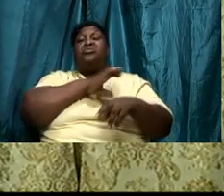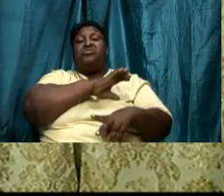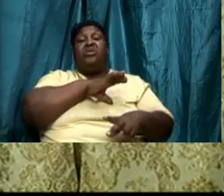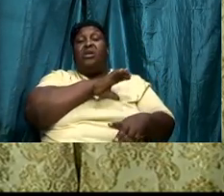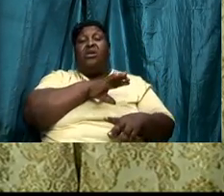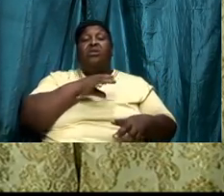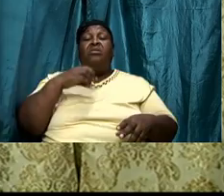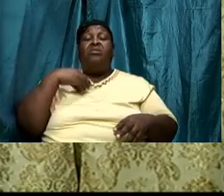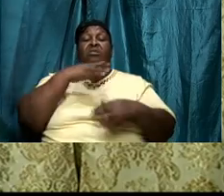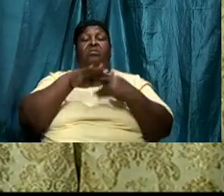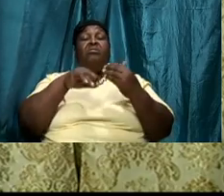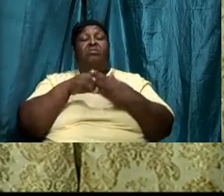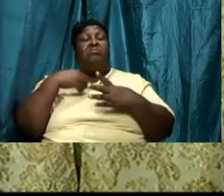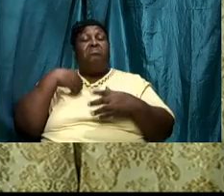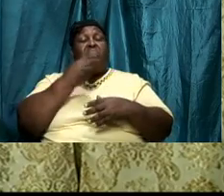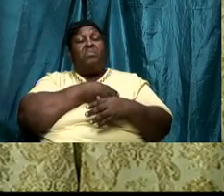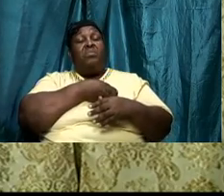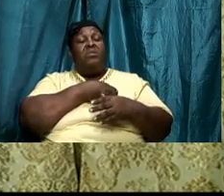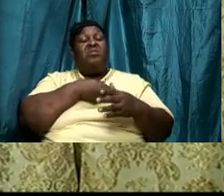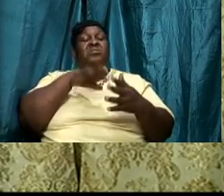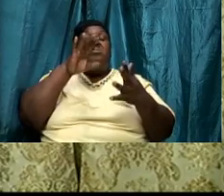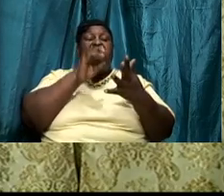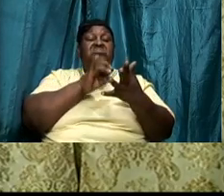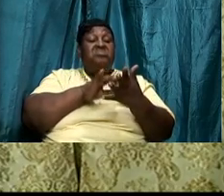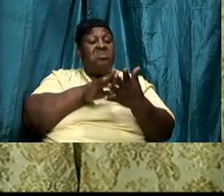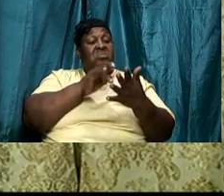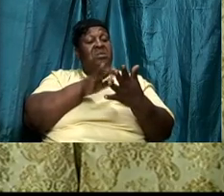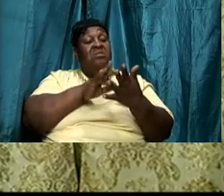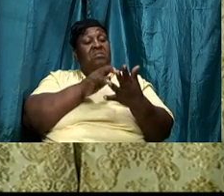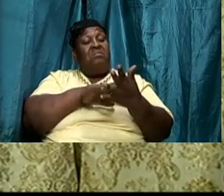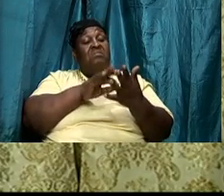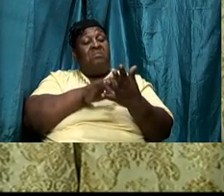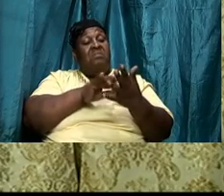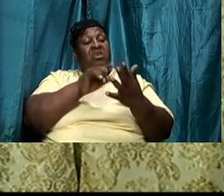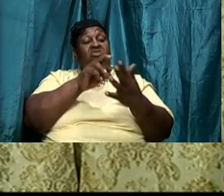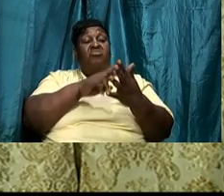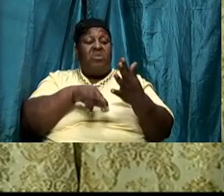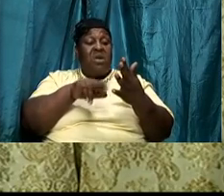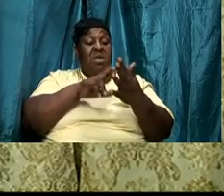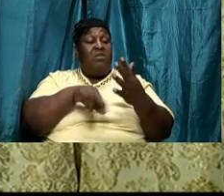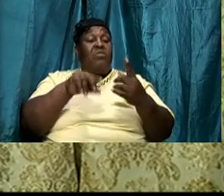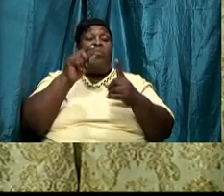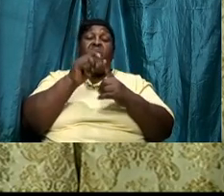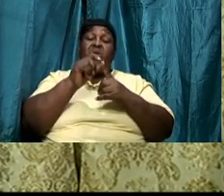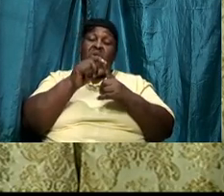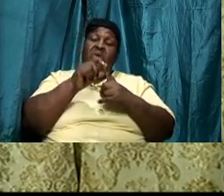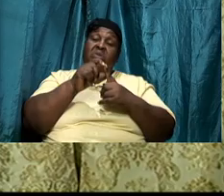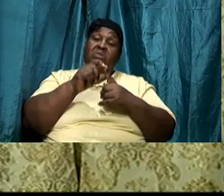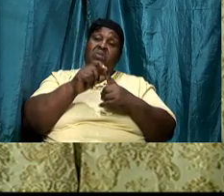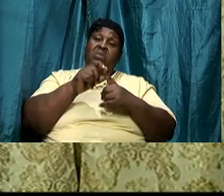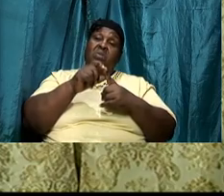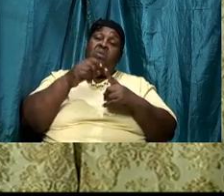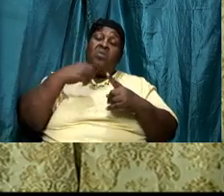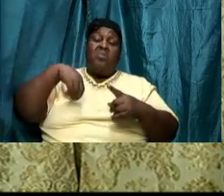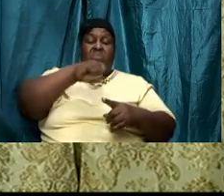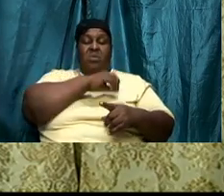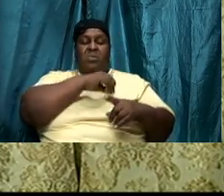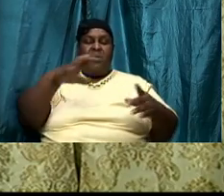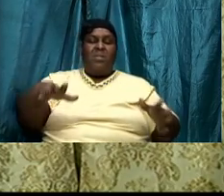to walk in the word our lives